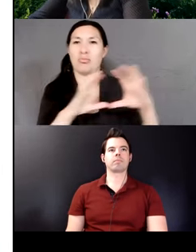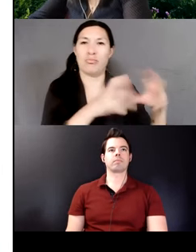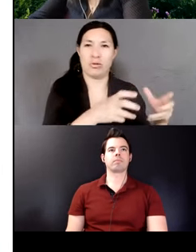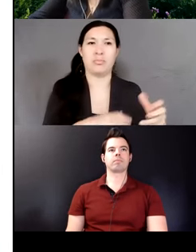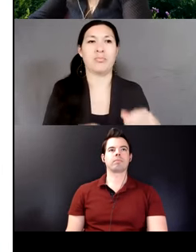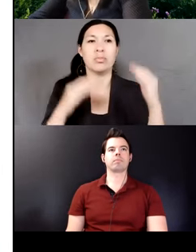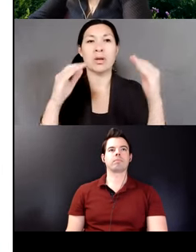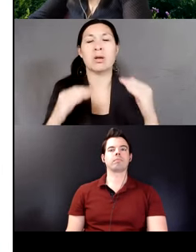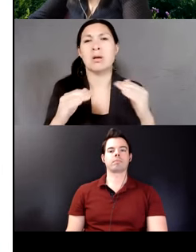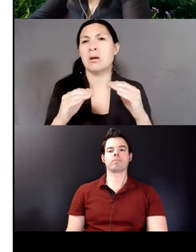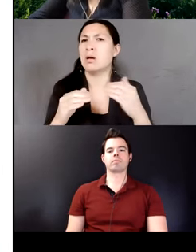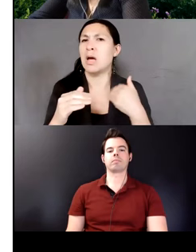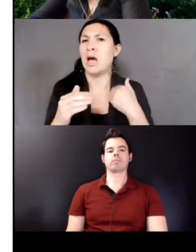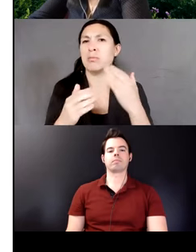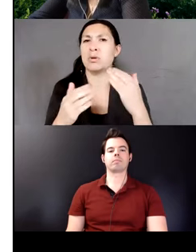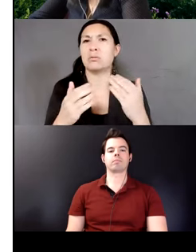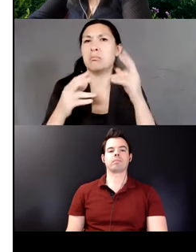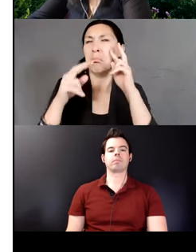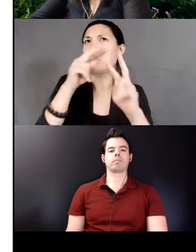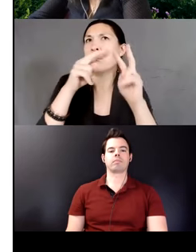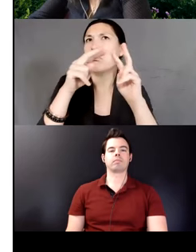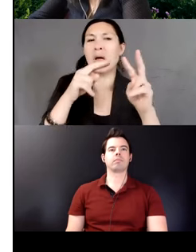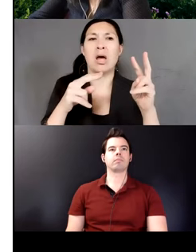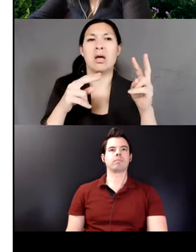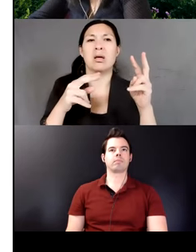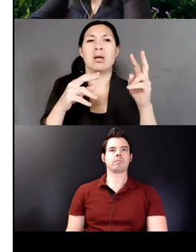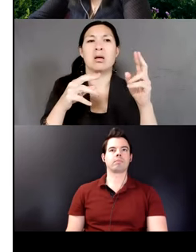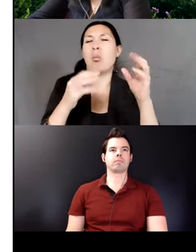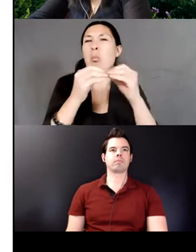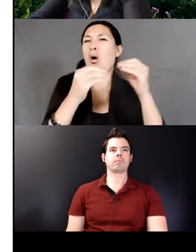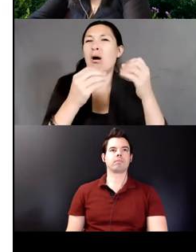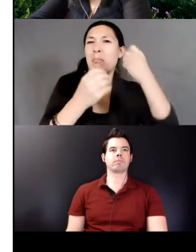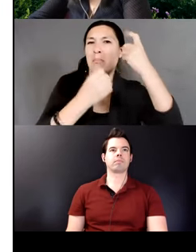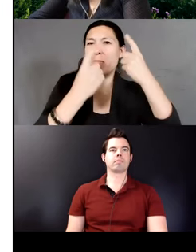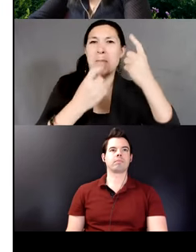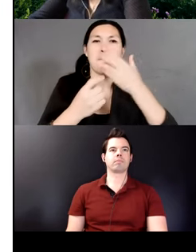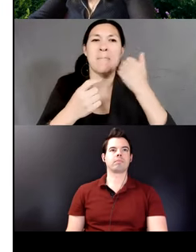on South Bolivian Quechua typology. Finally, the conclusions.